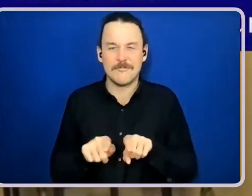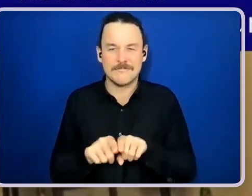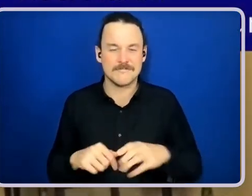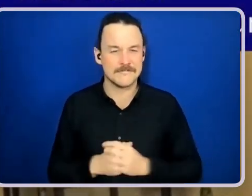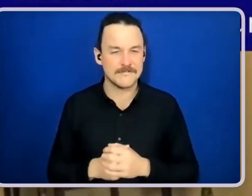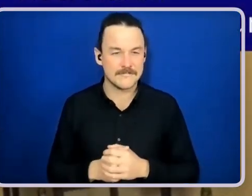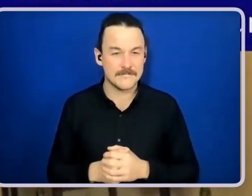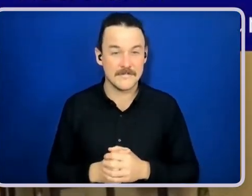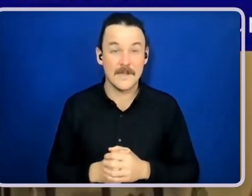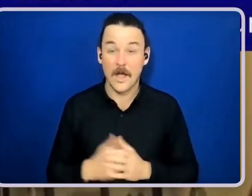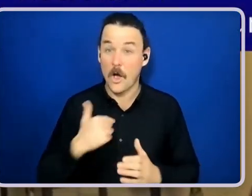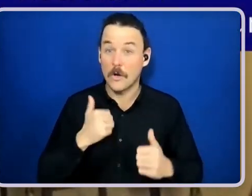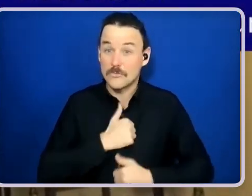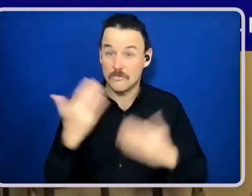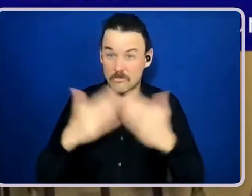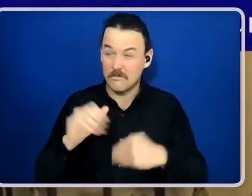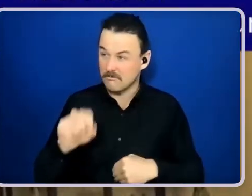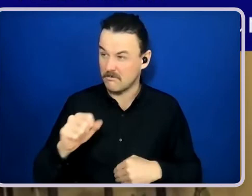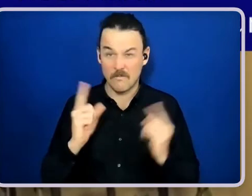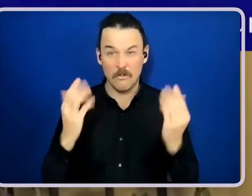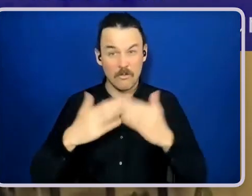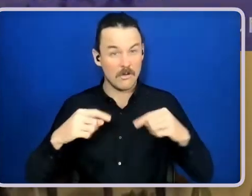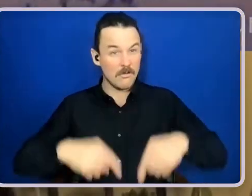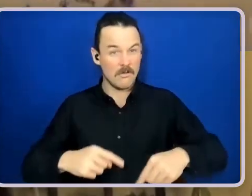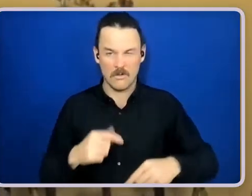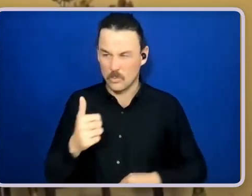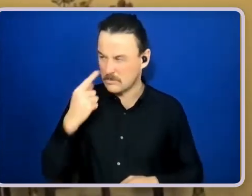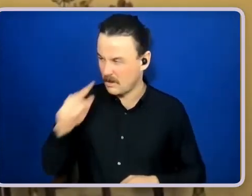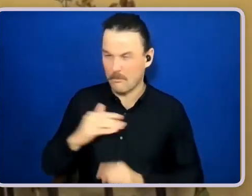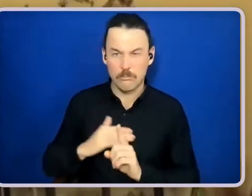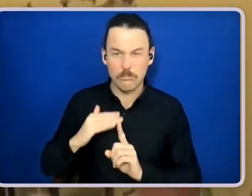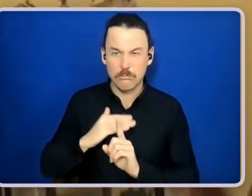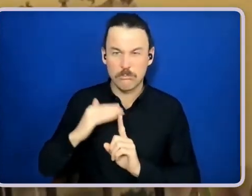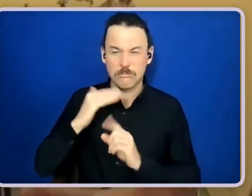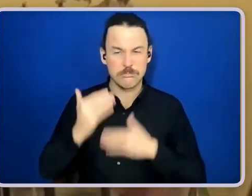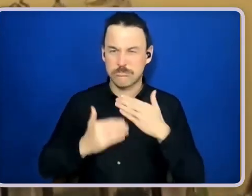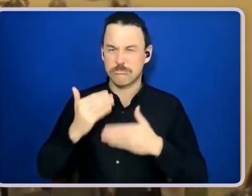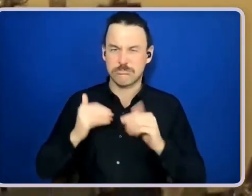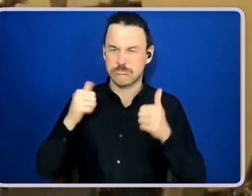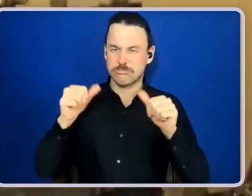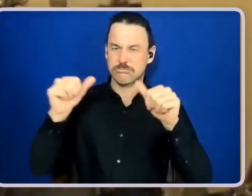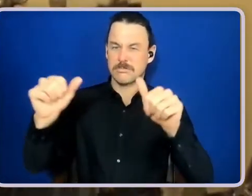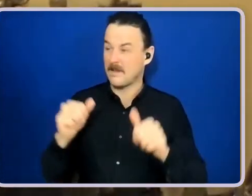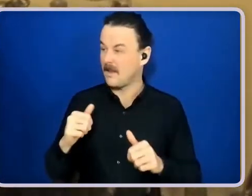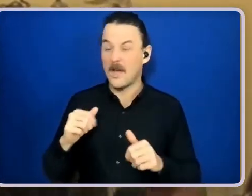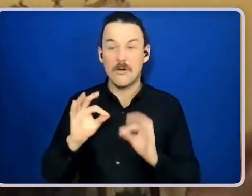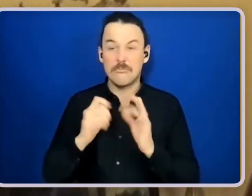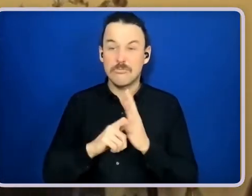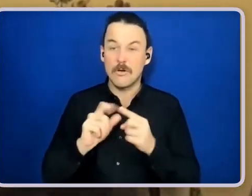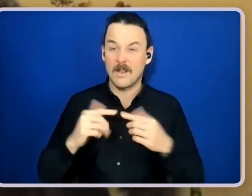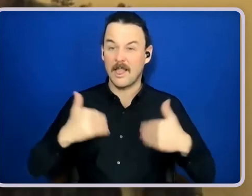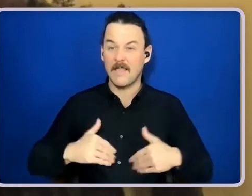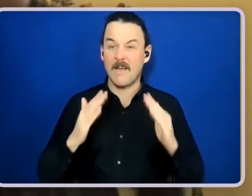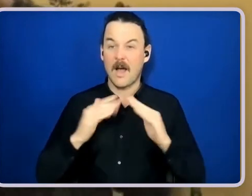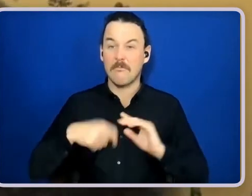and it's great to see the progress that he's made. Brodie lives over the road for me and it's great to sort of, you know, have the opportunity to